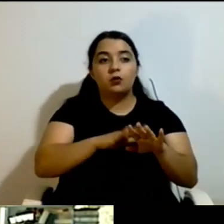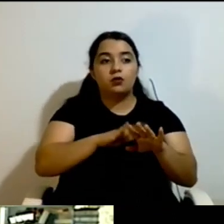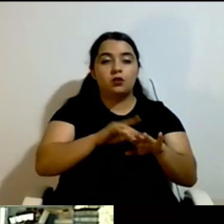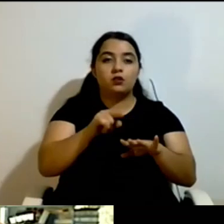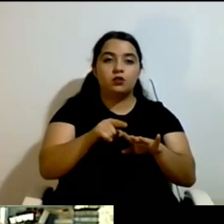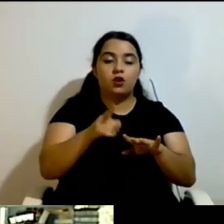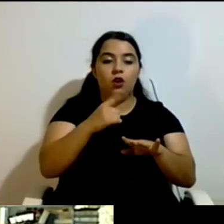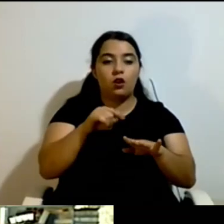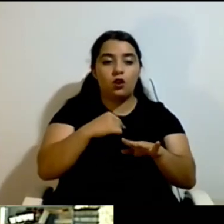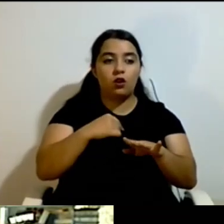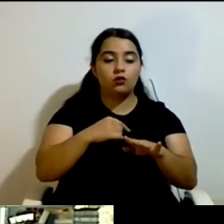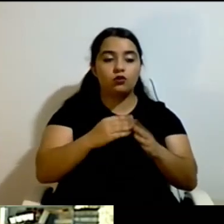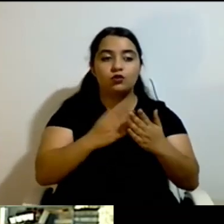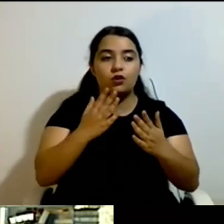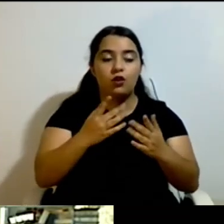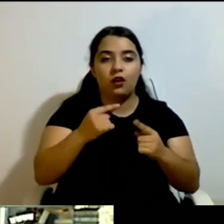use of the toilet, let's say.